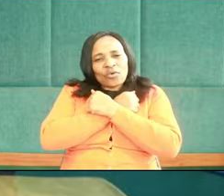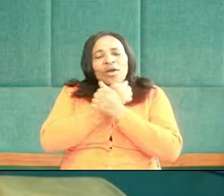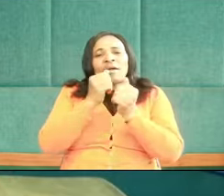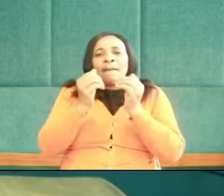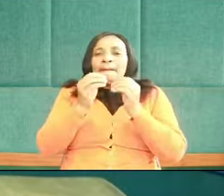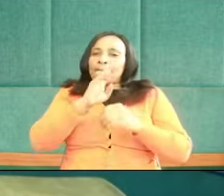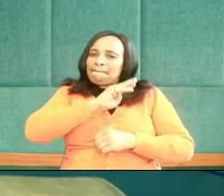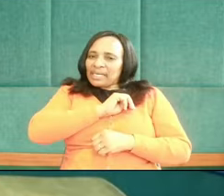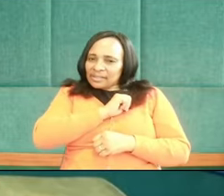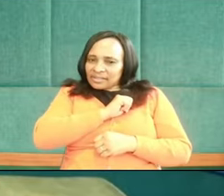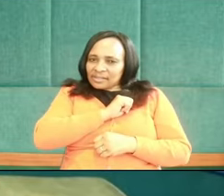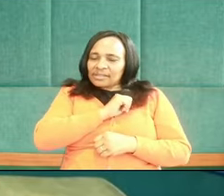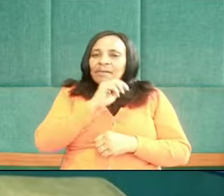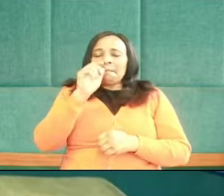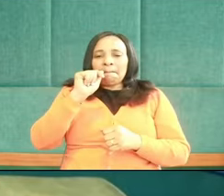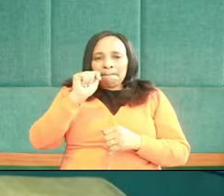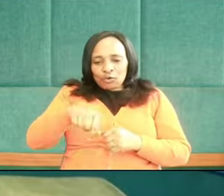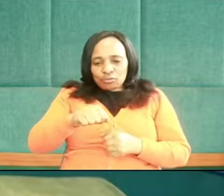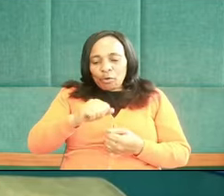should be your lifestyle.